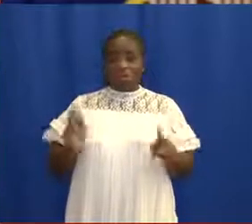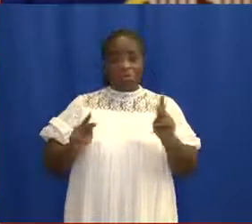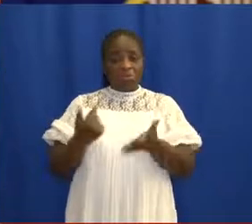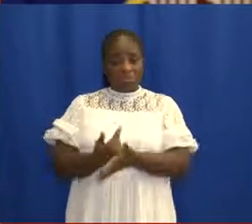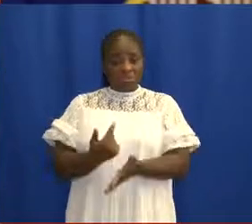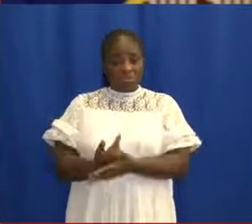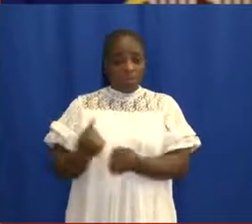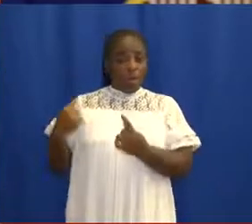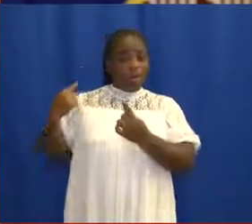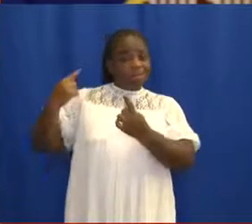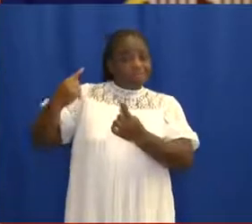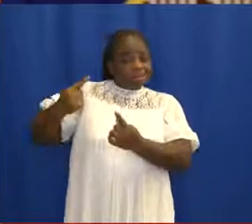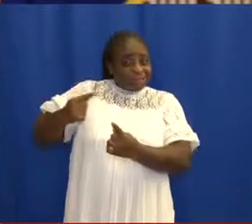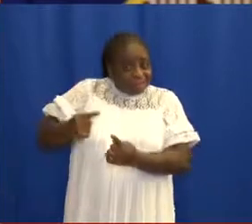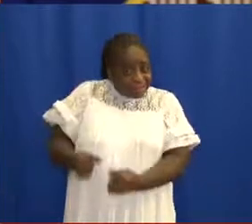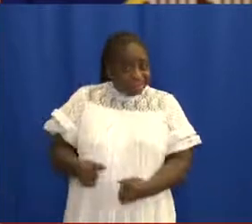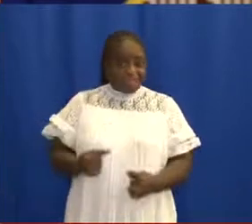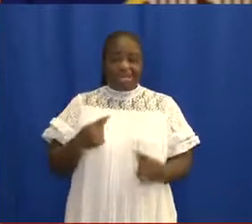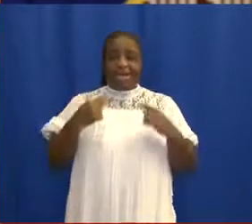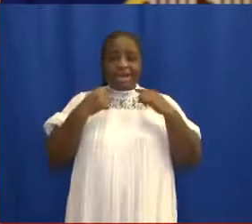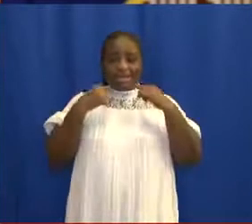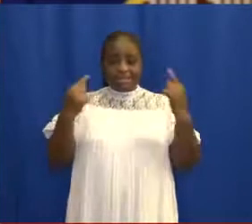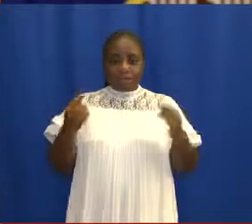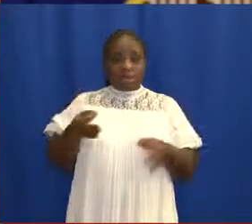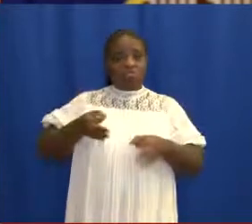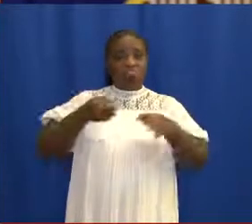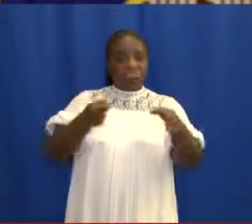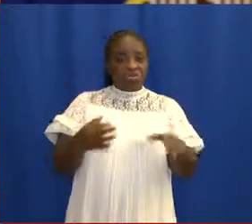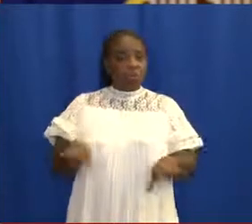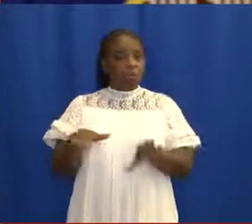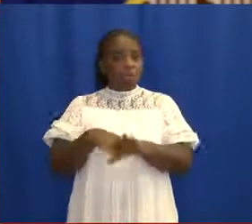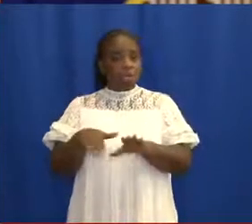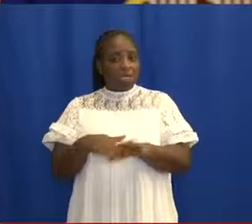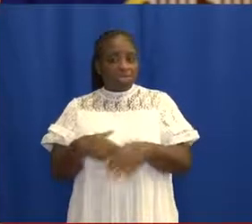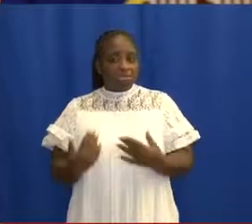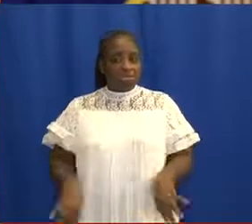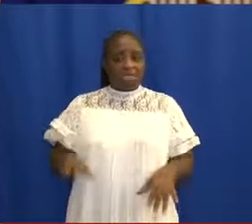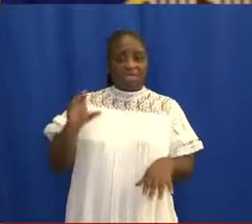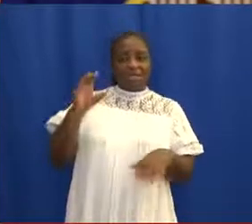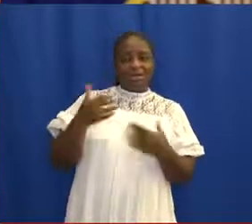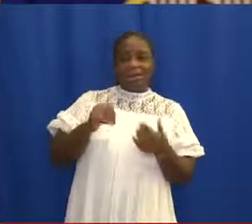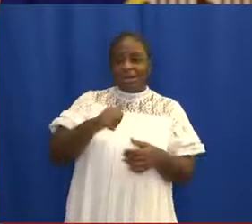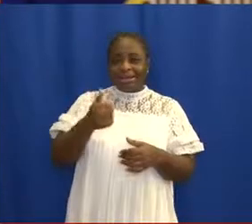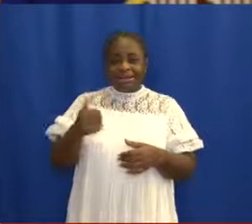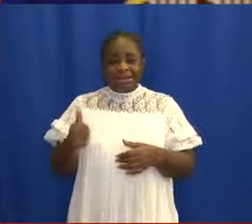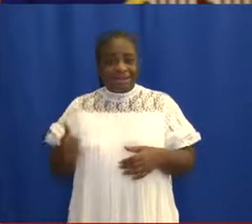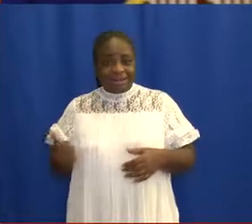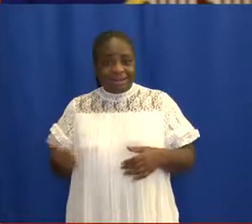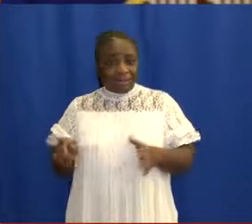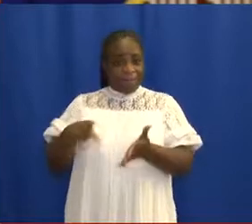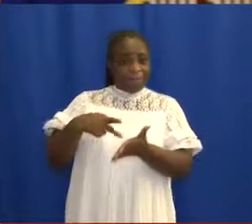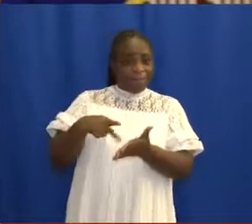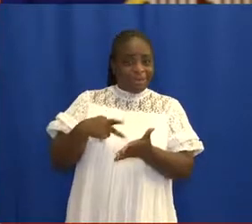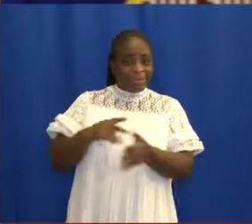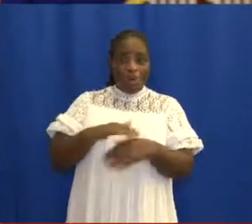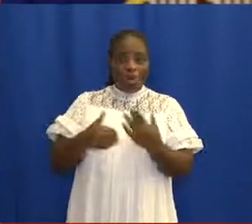until further notice, funerals, weddings, concerts, theatrical performances and parties